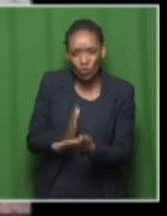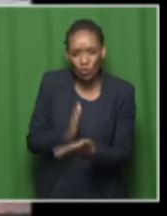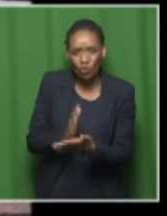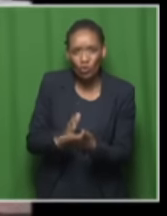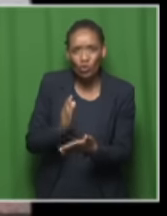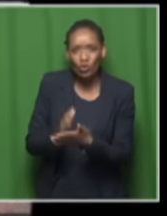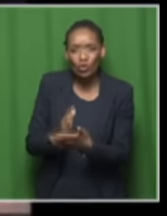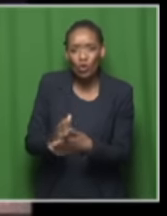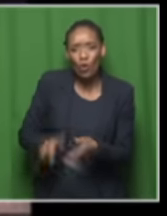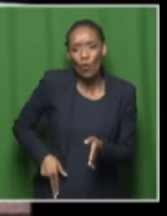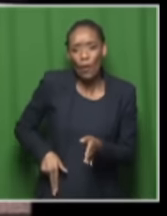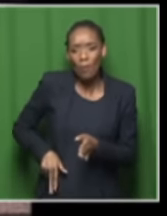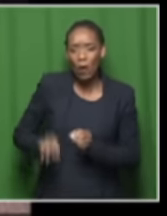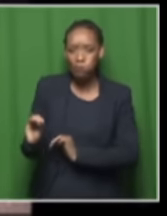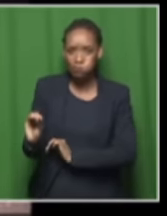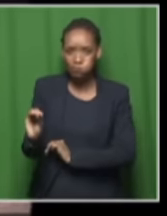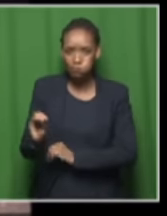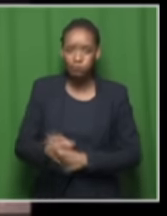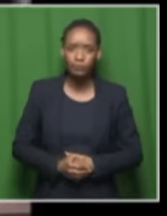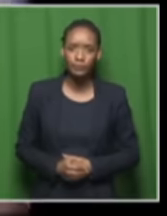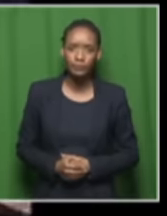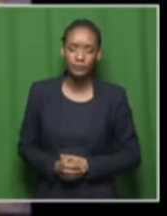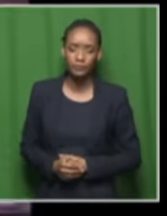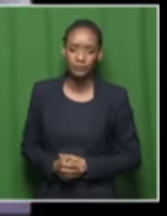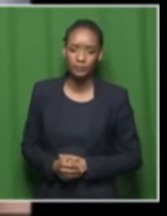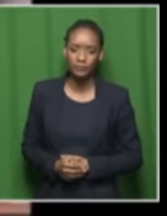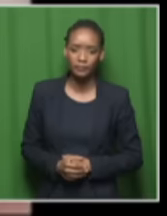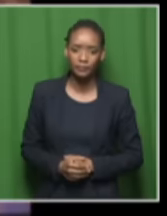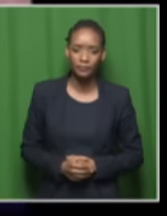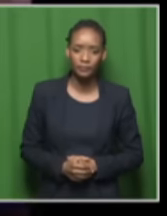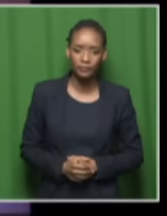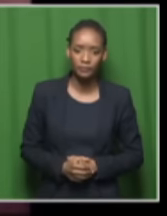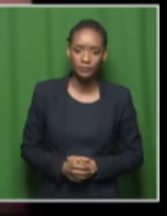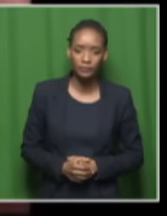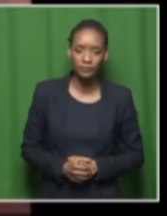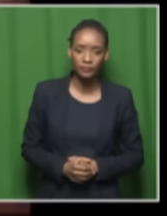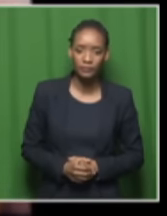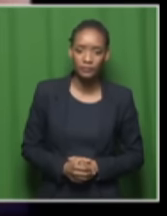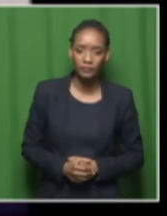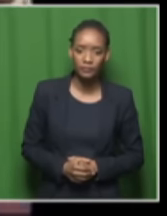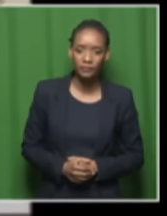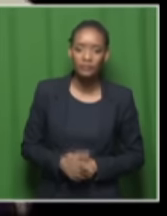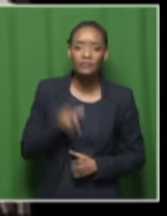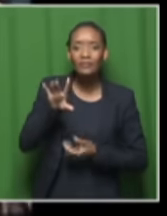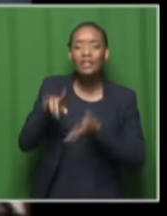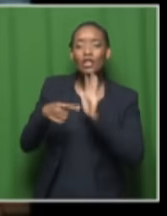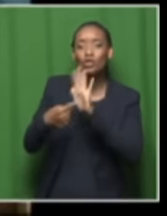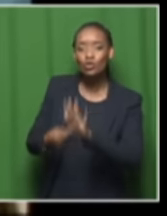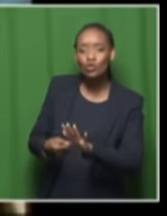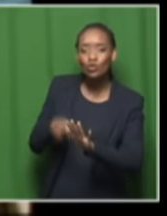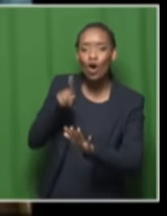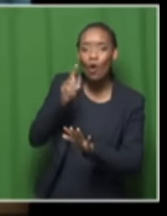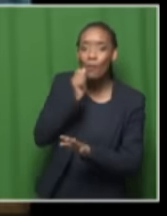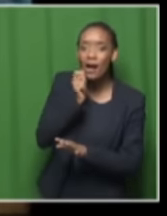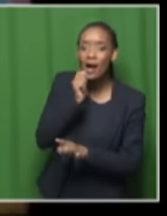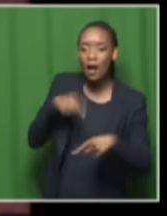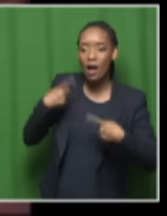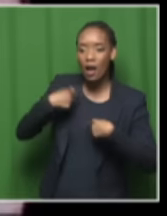the